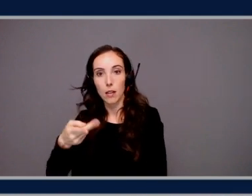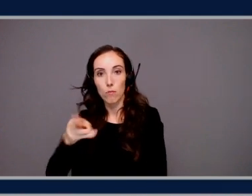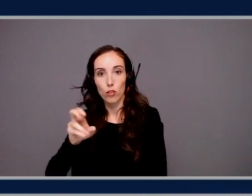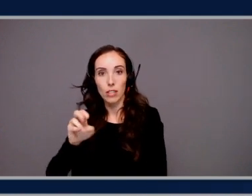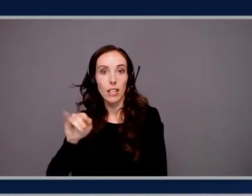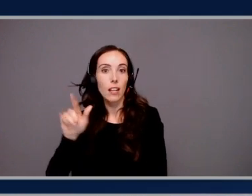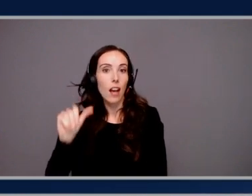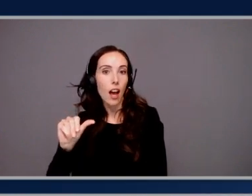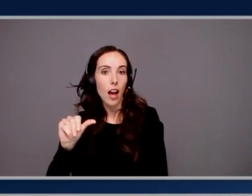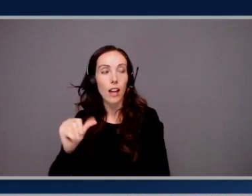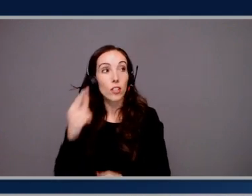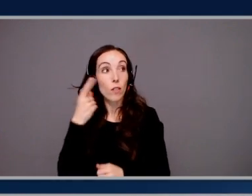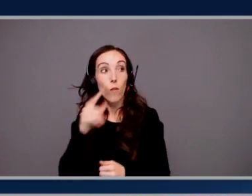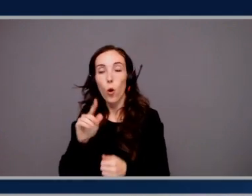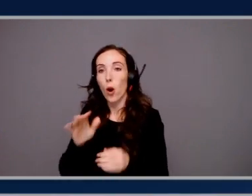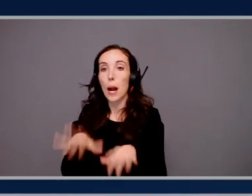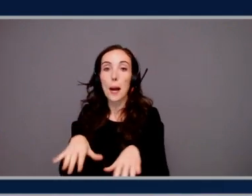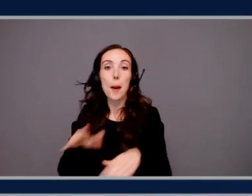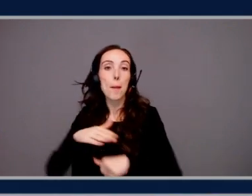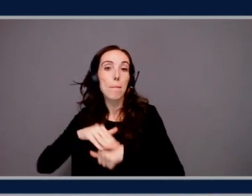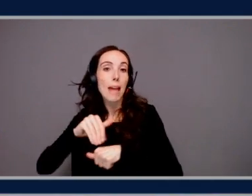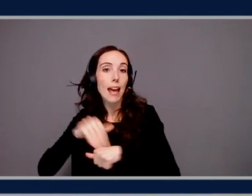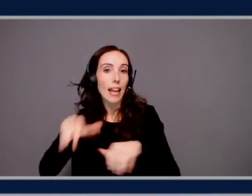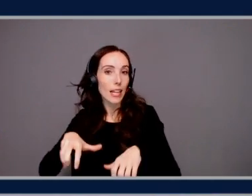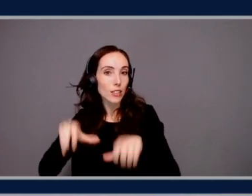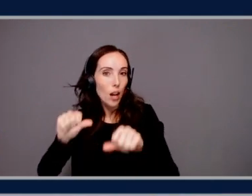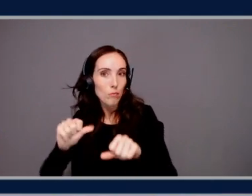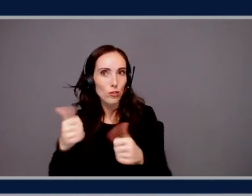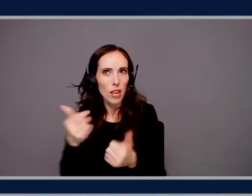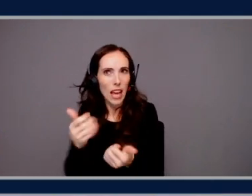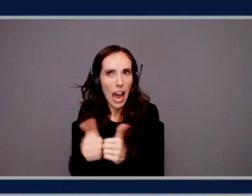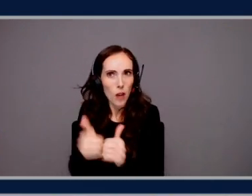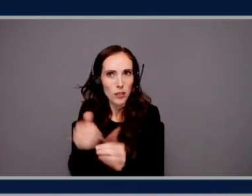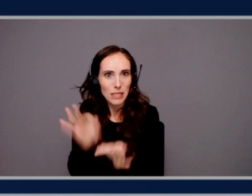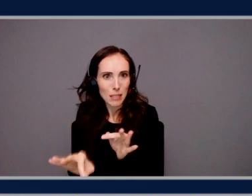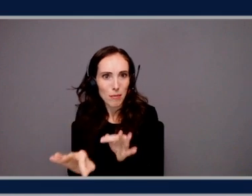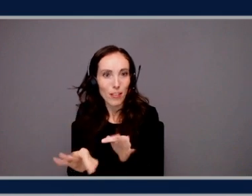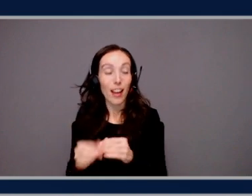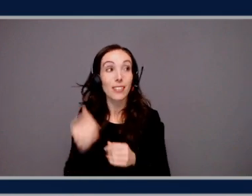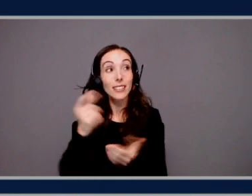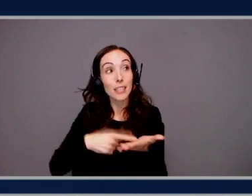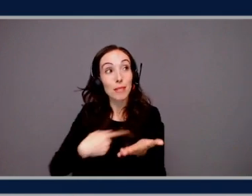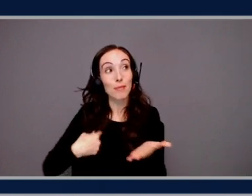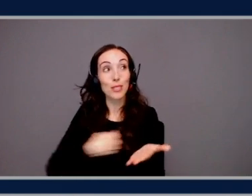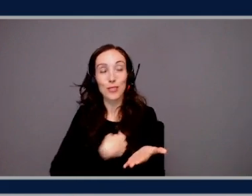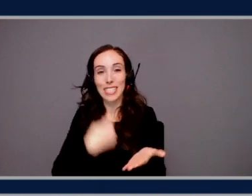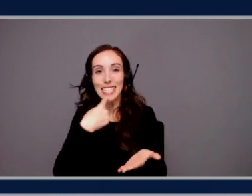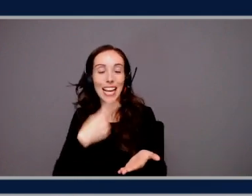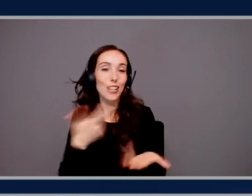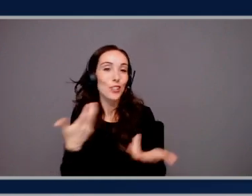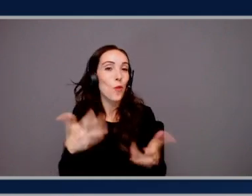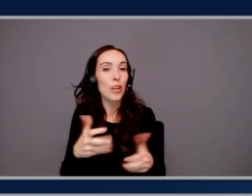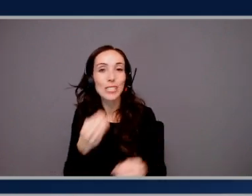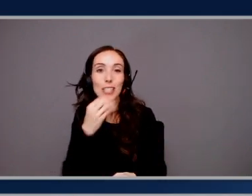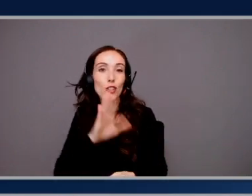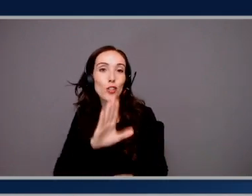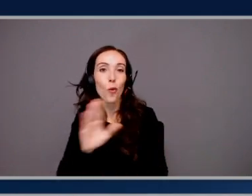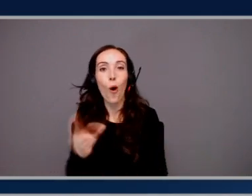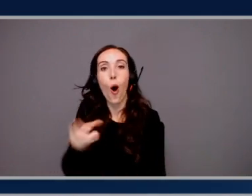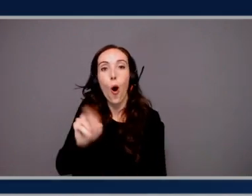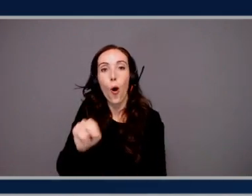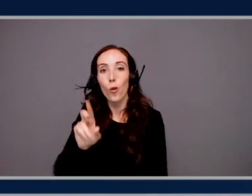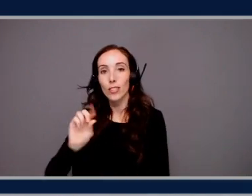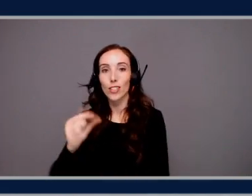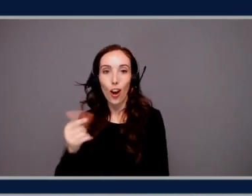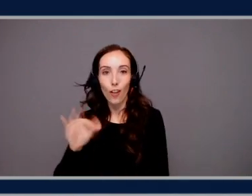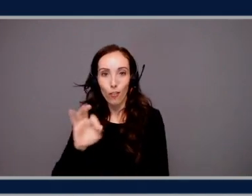simplify pet adoptions. You know, we like to say a lot of times you sometimes have to eat your own dog food. But very, be very interested for you to share with